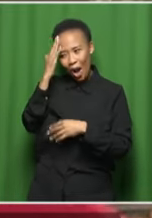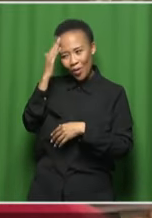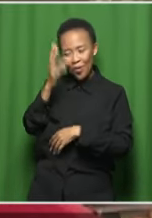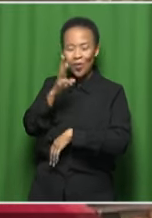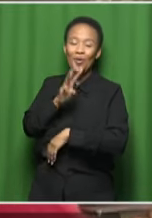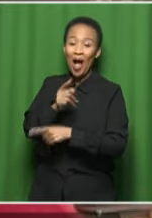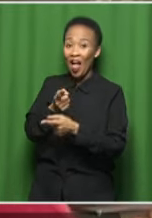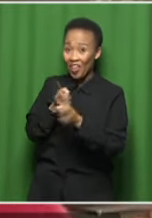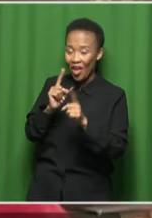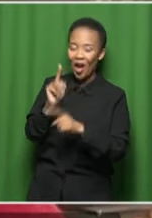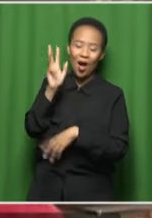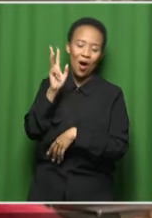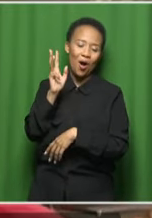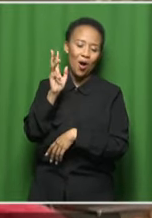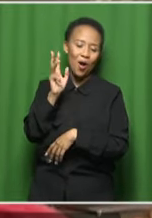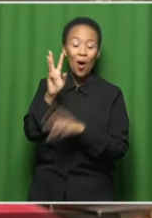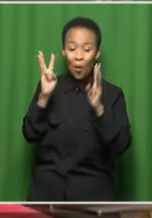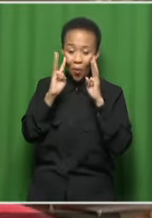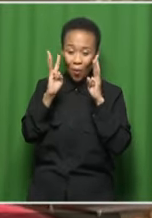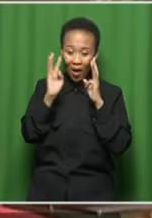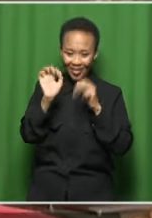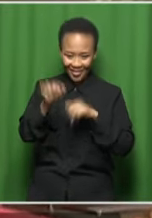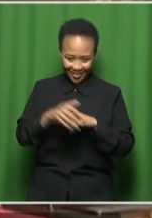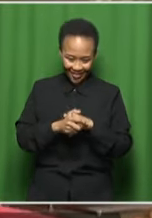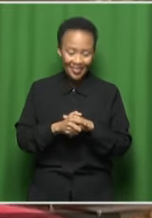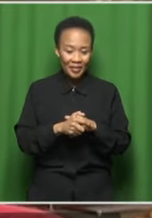Great. Let's hope they're listening too.